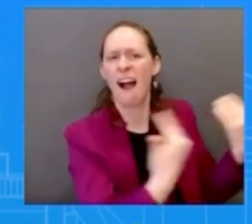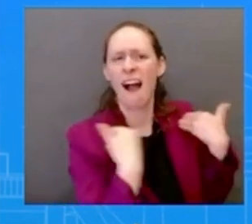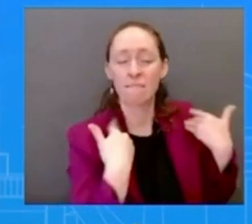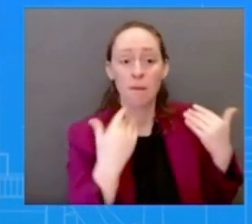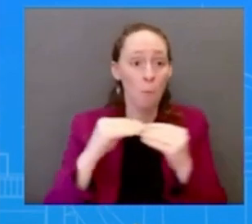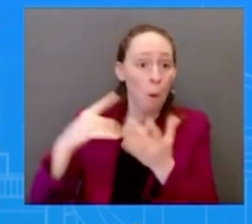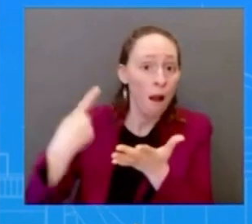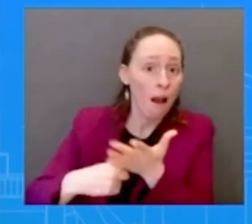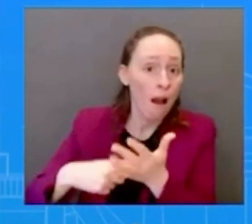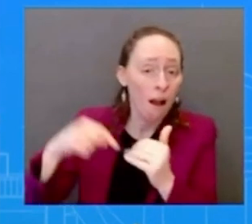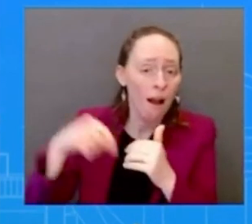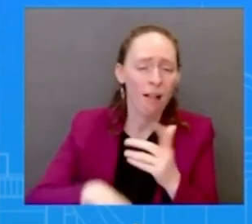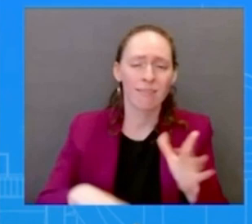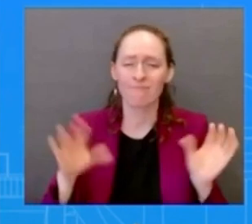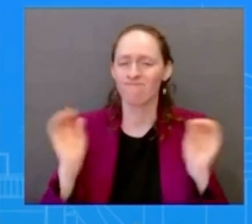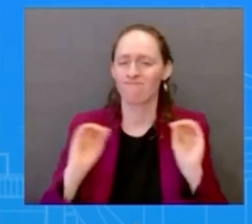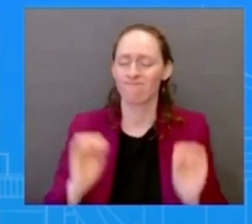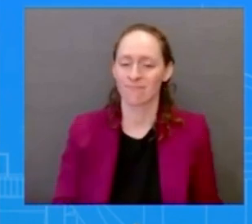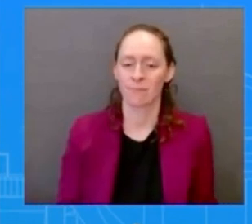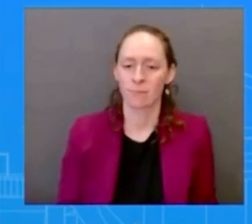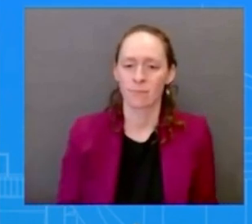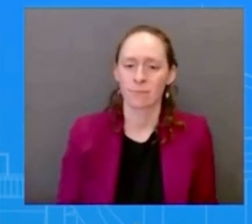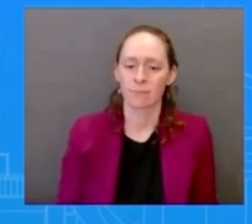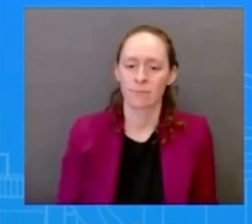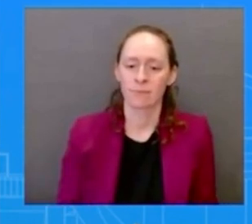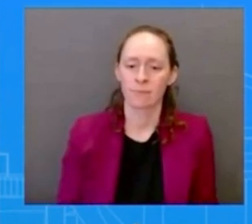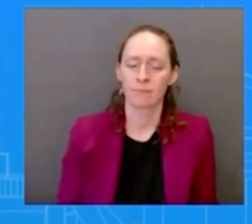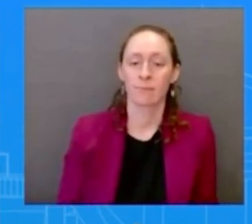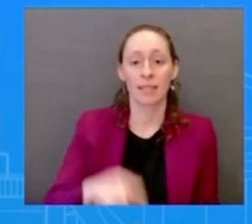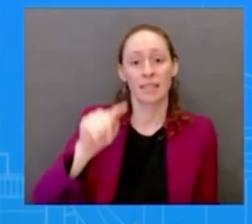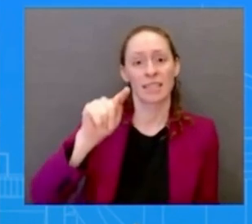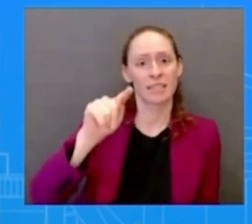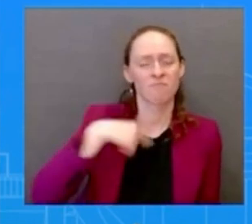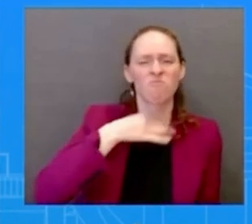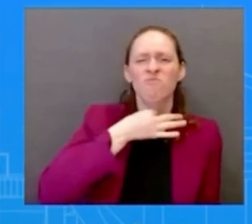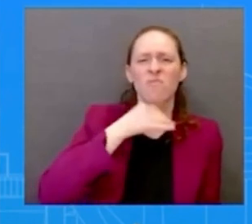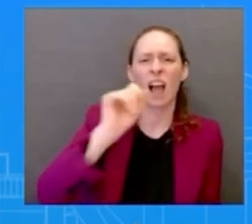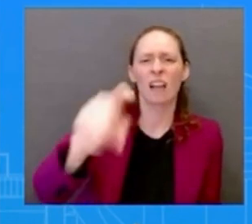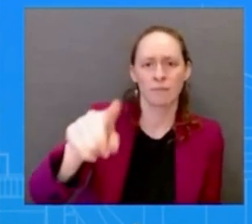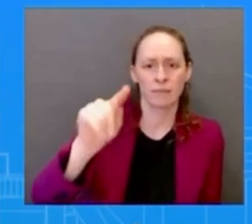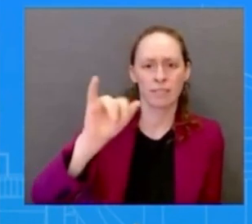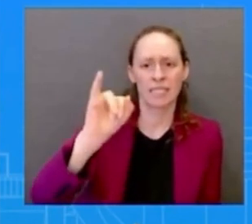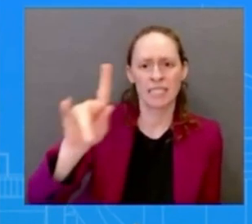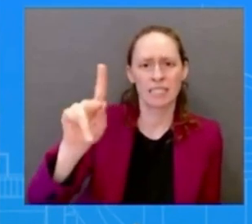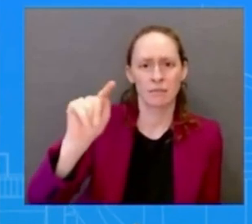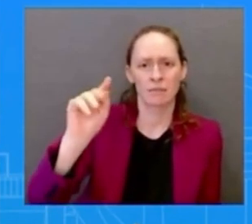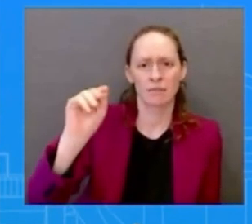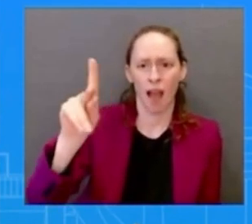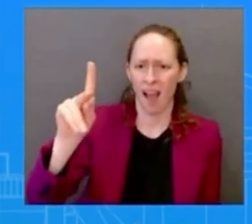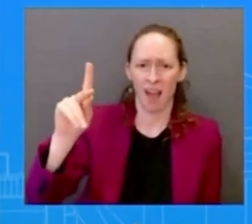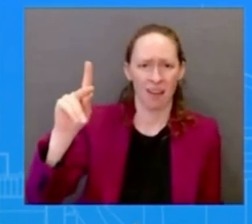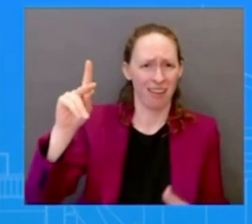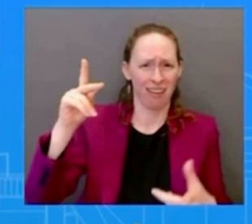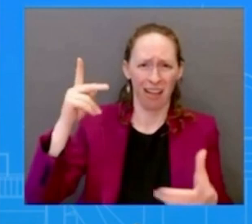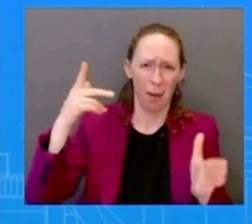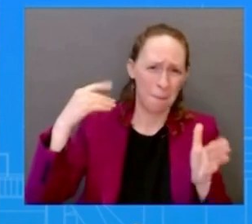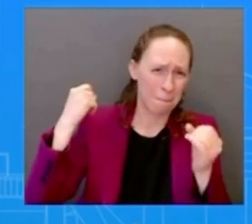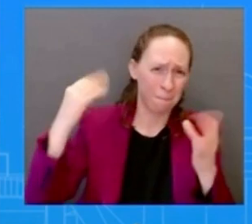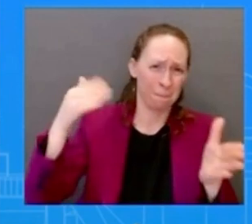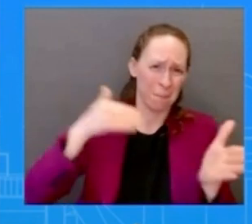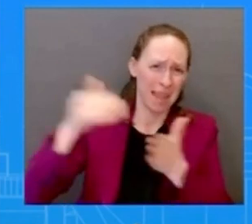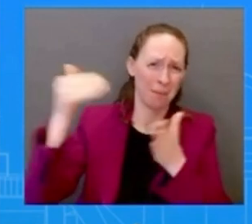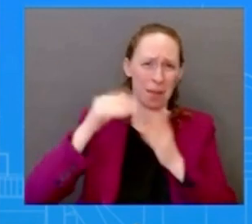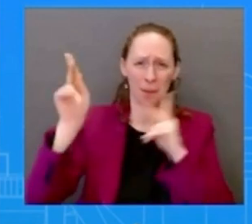now use this app what is your message to them about why you're so concerned about this platform what is the president's